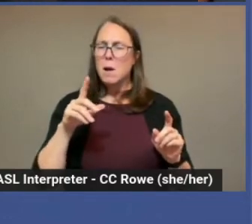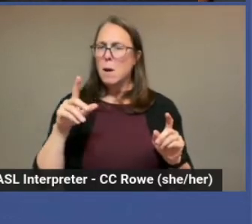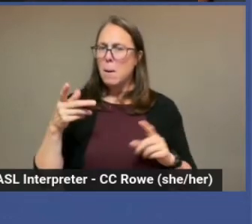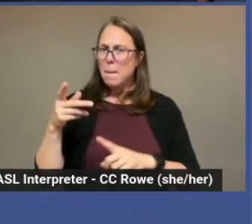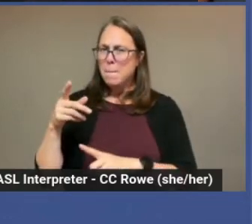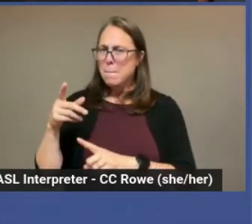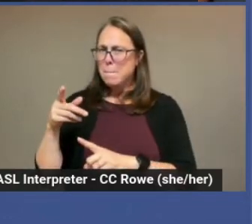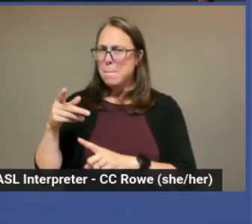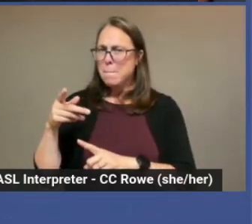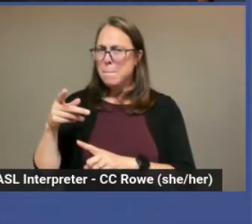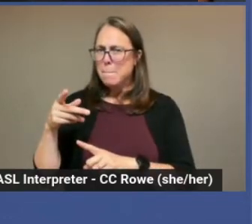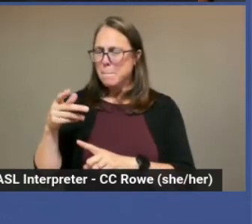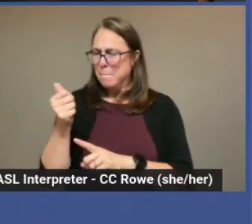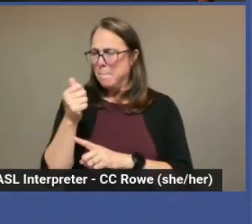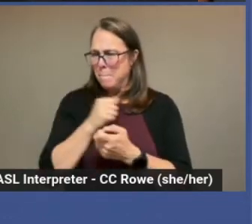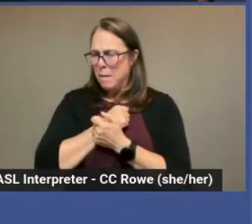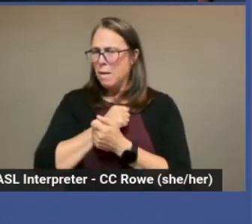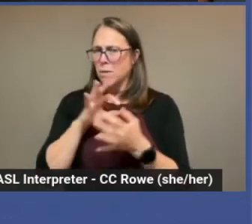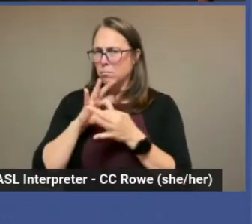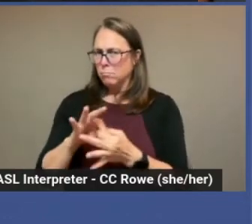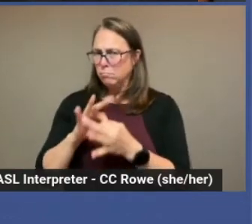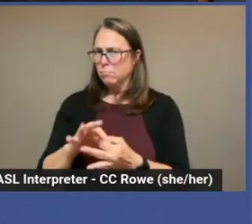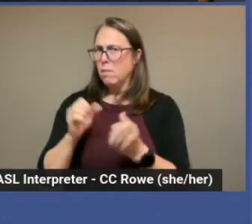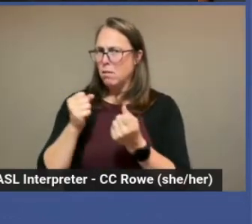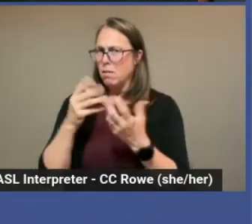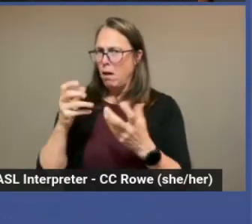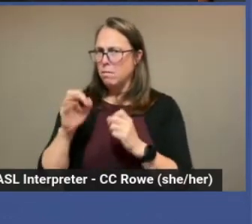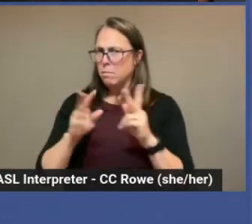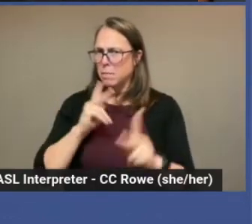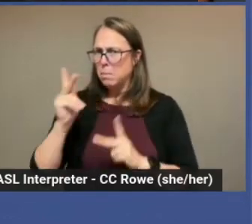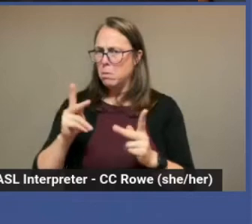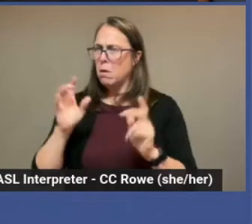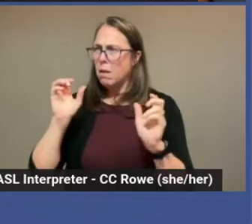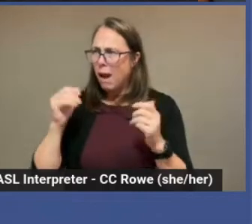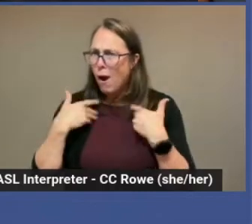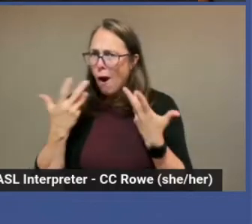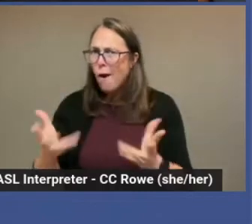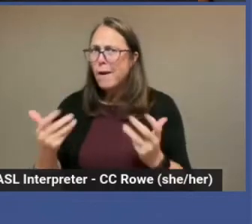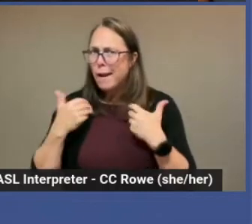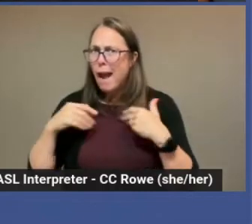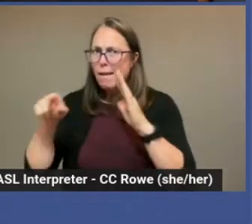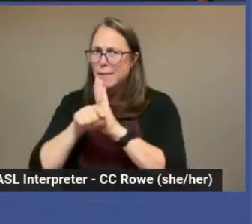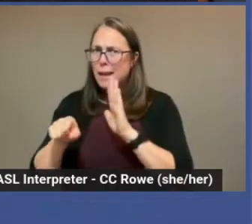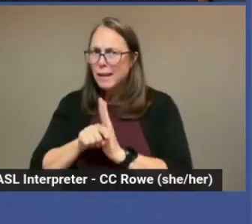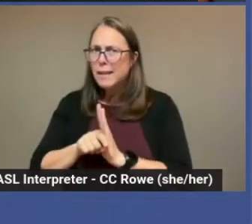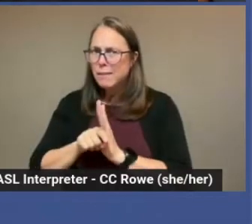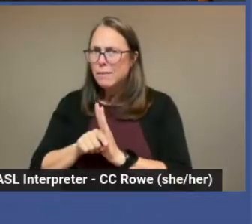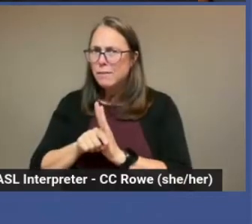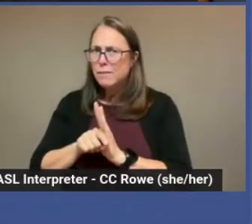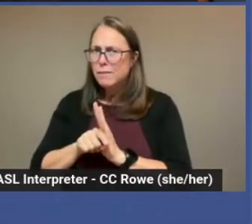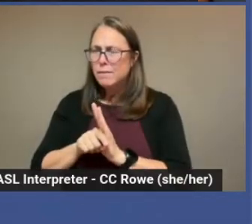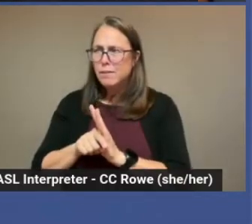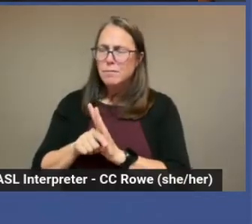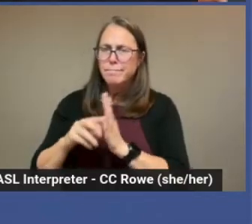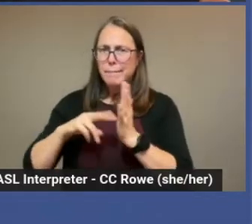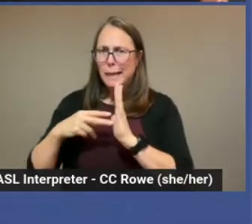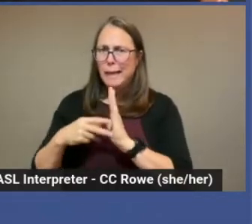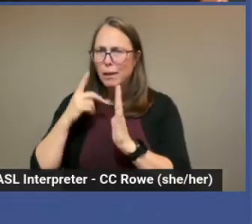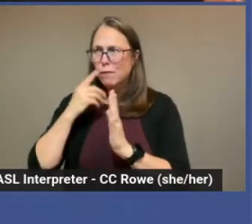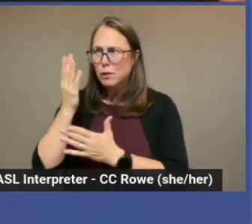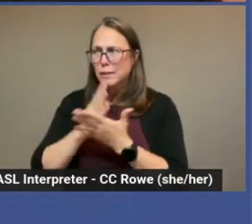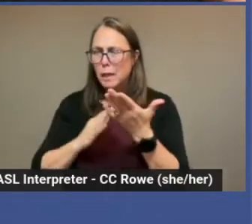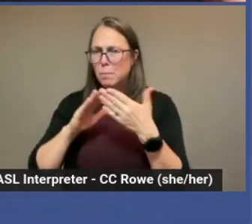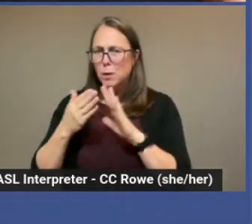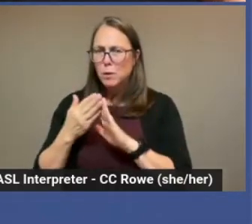a negative connotation to it to some communities out there. And when you make up a term that is definitely